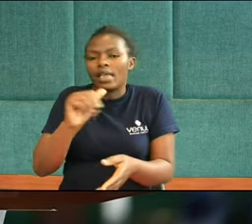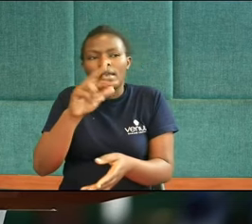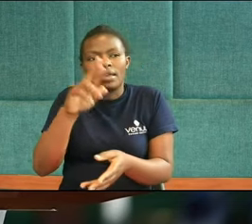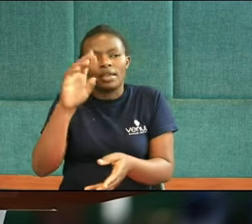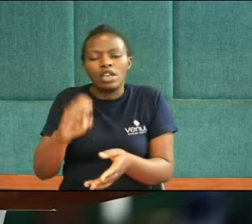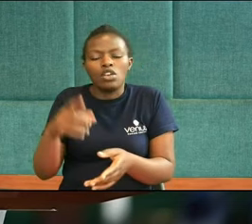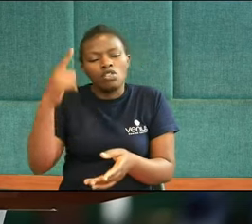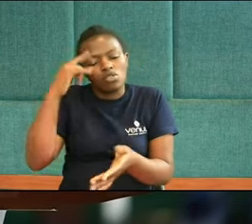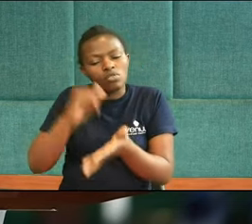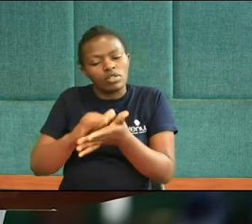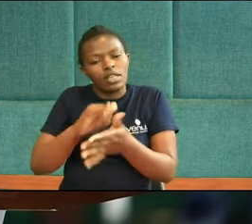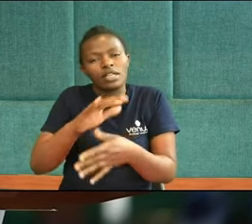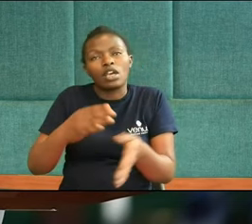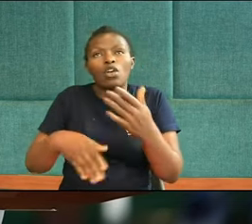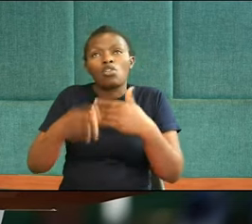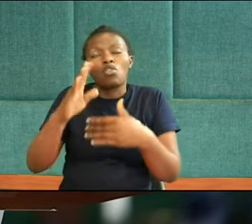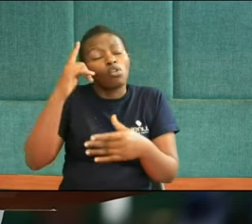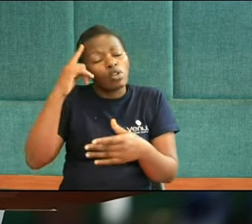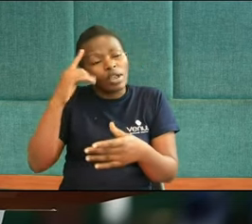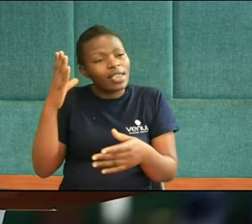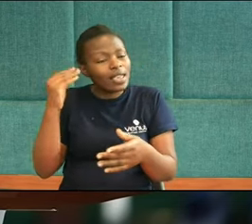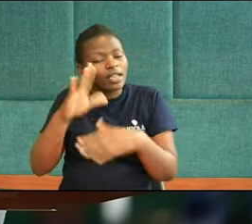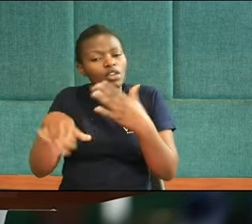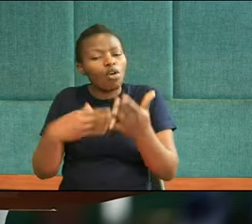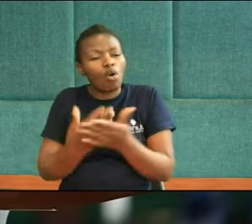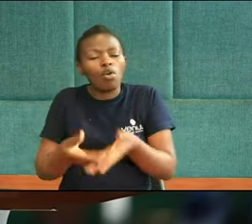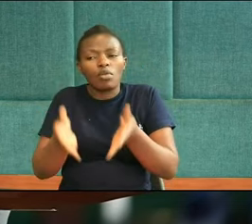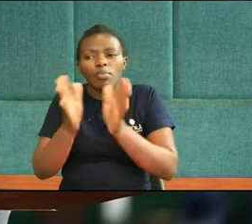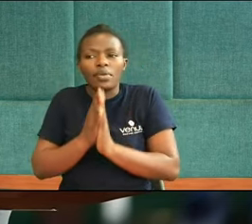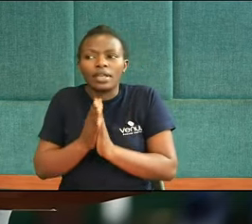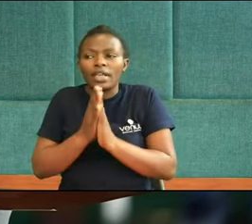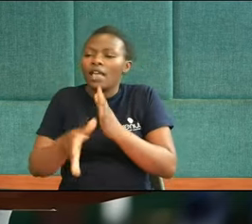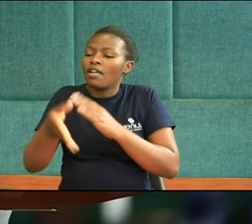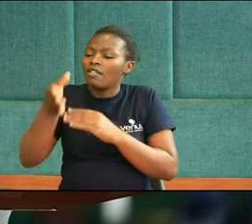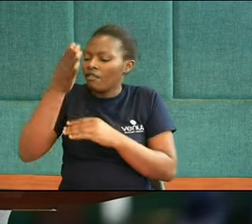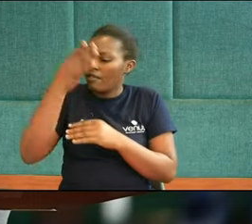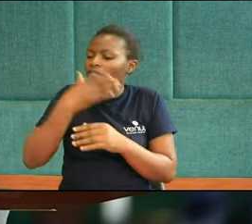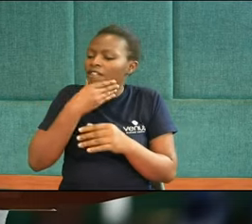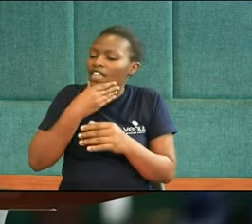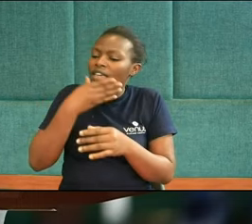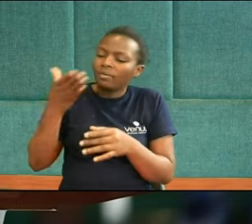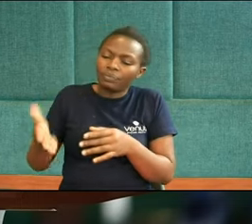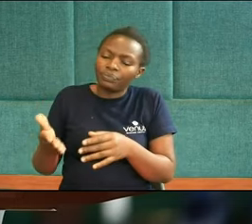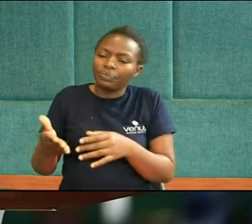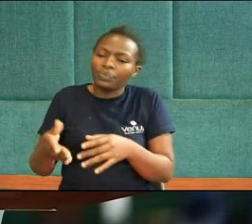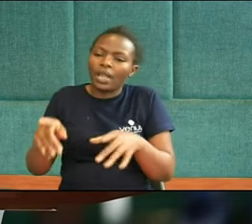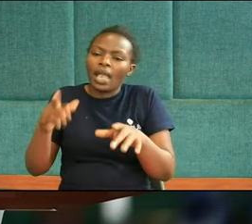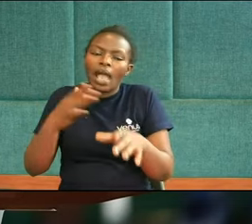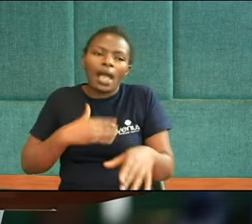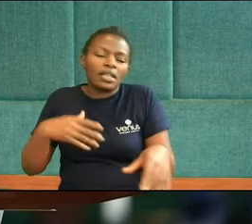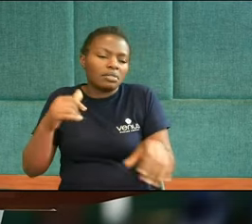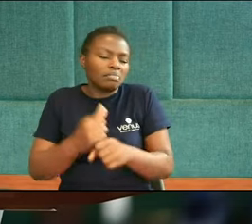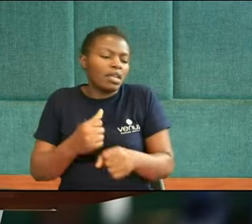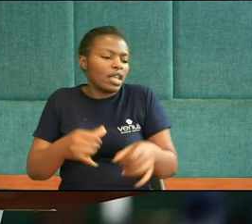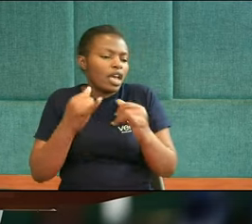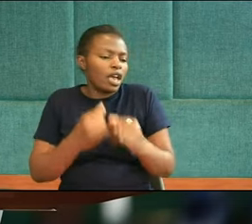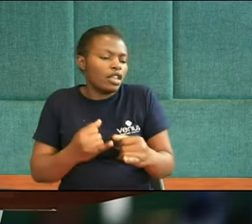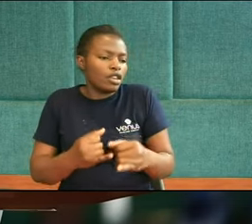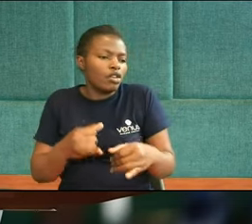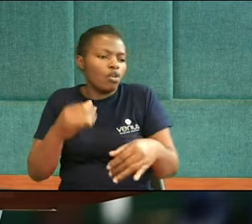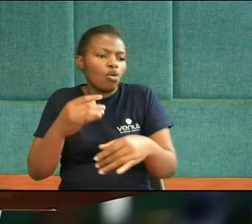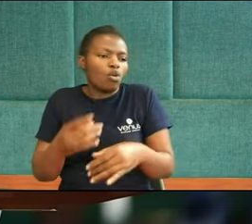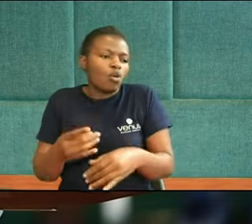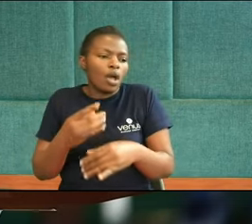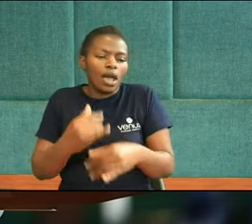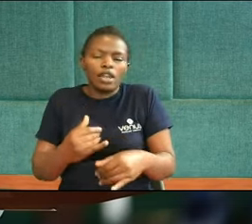terrible hurricane. Her father, who is an architect, has designed a bigger school building and part of this quarter's 13th